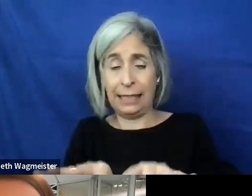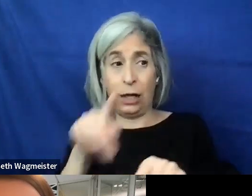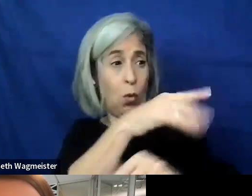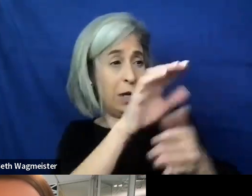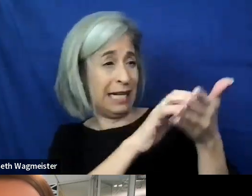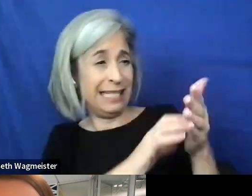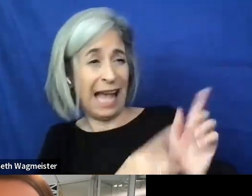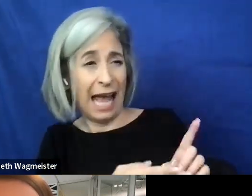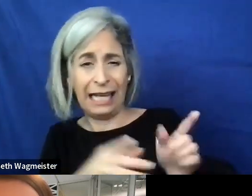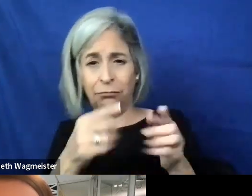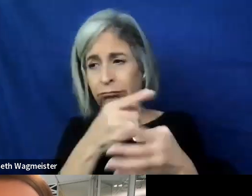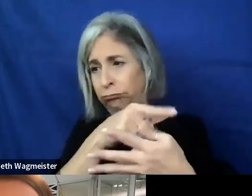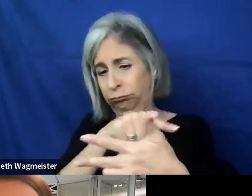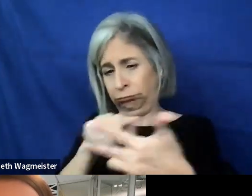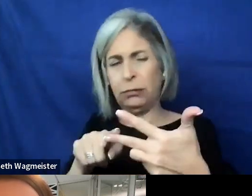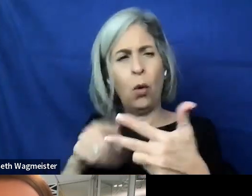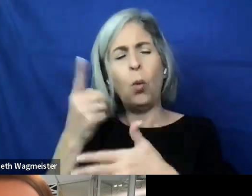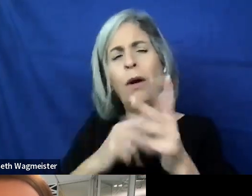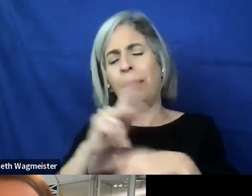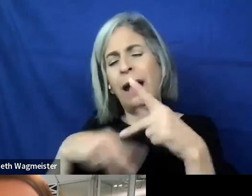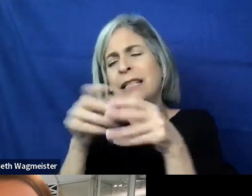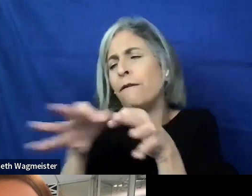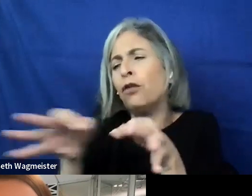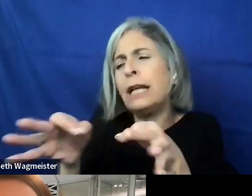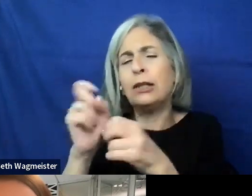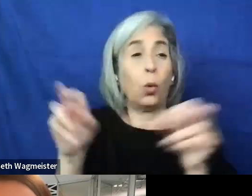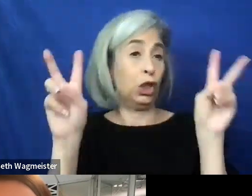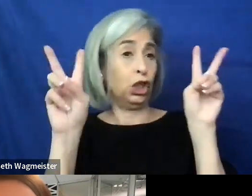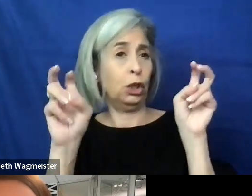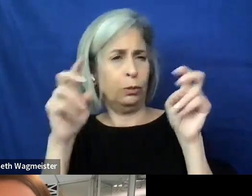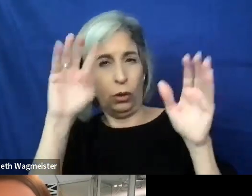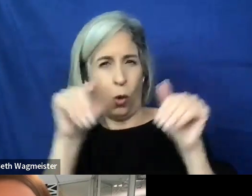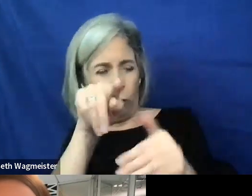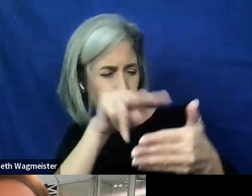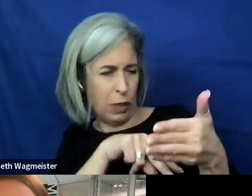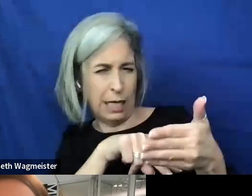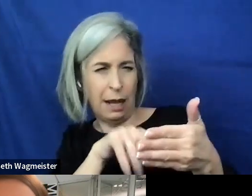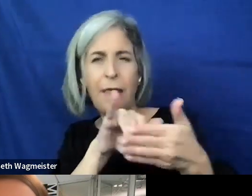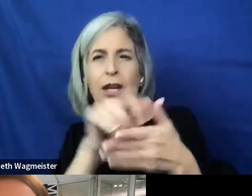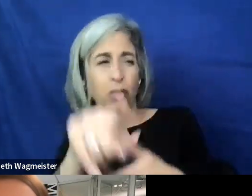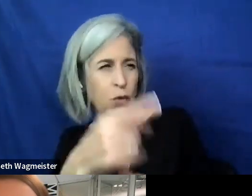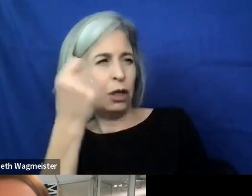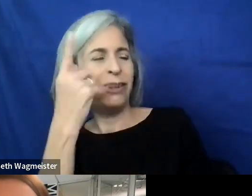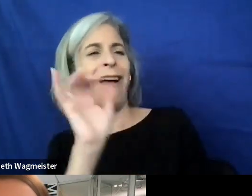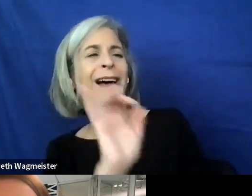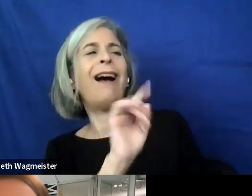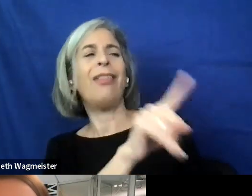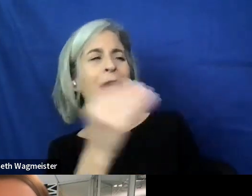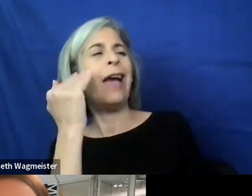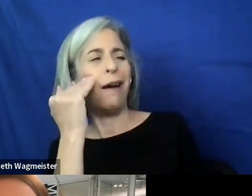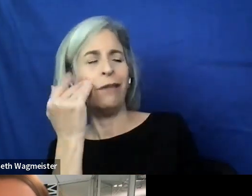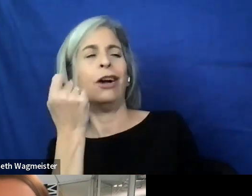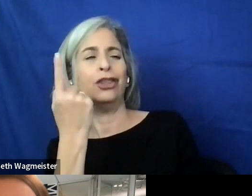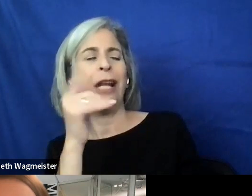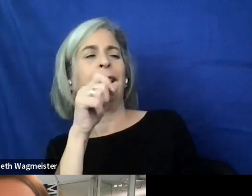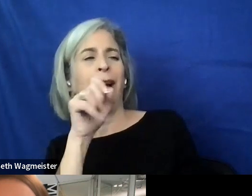design. What kinds of phrases or terms would you hope to read that would tell you at first glance